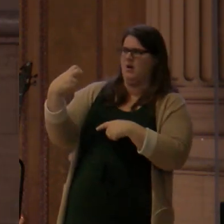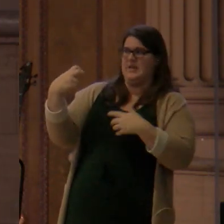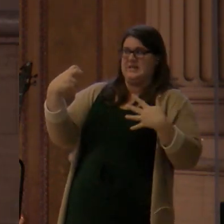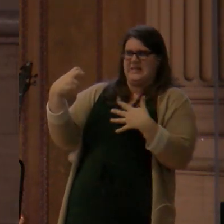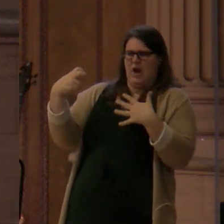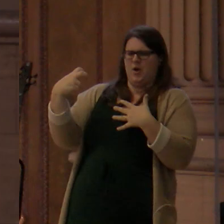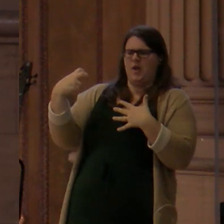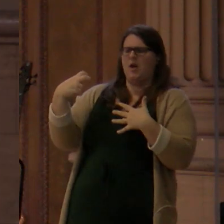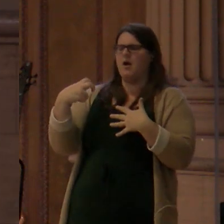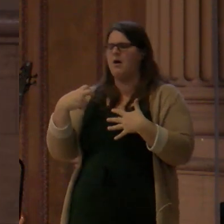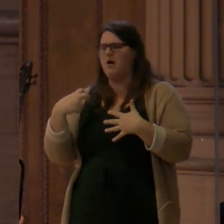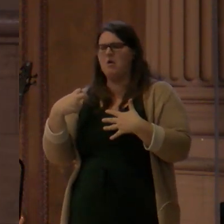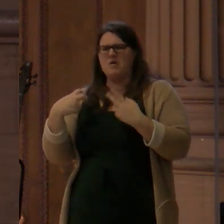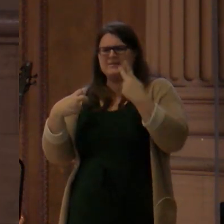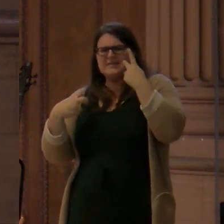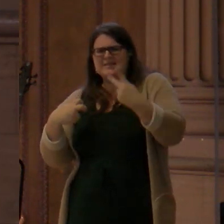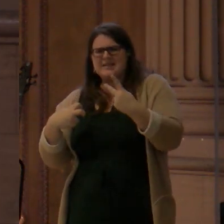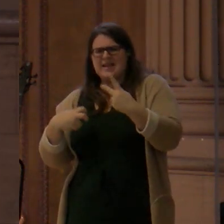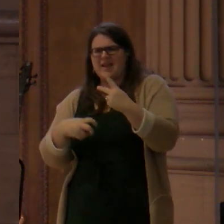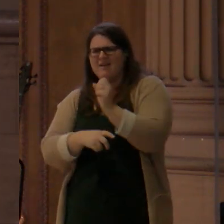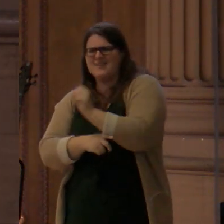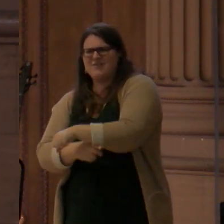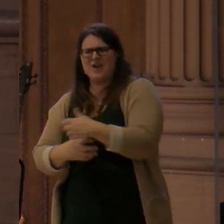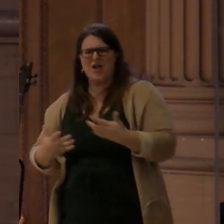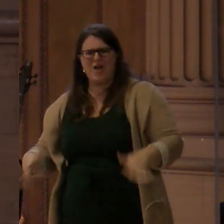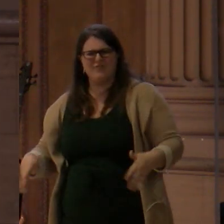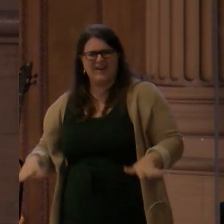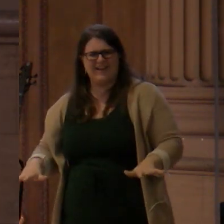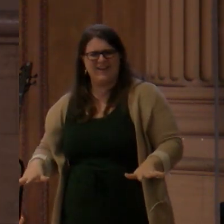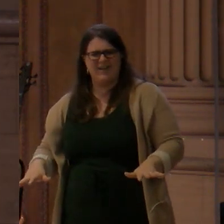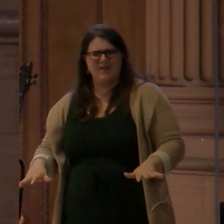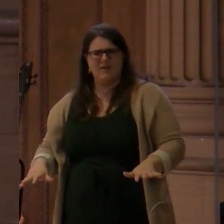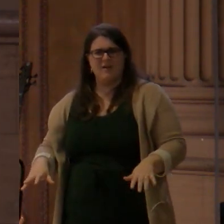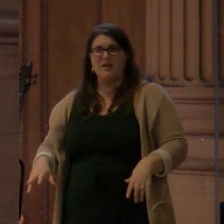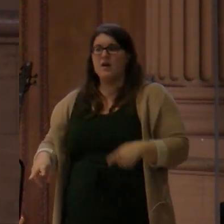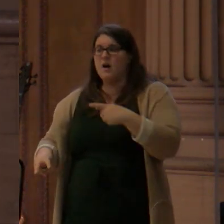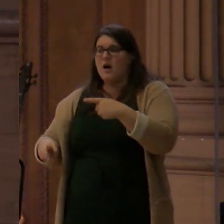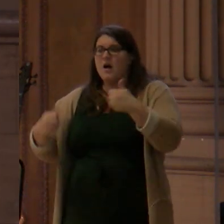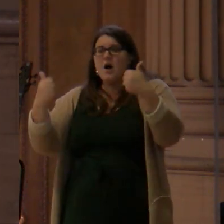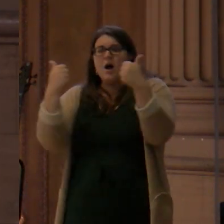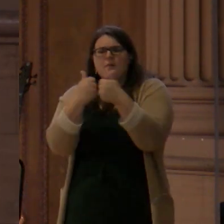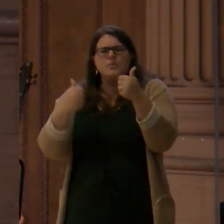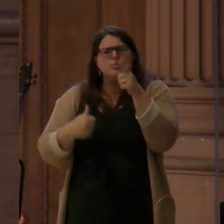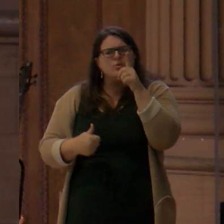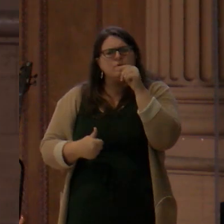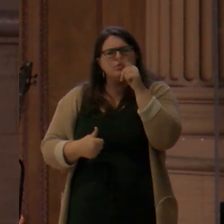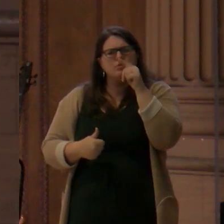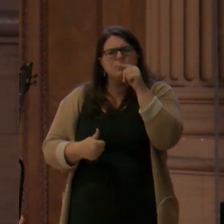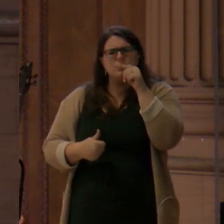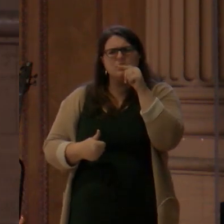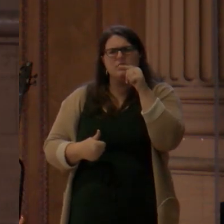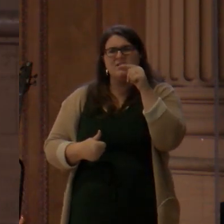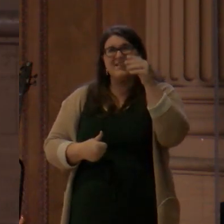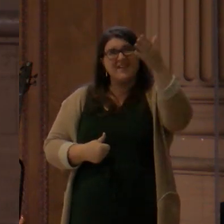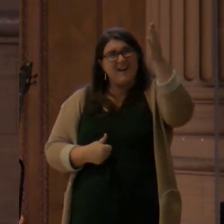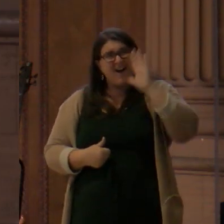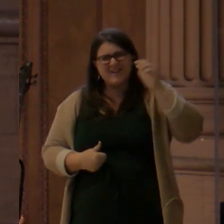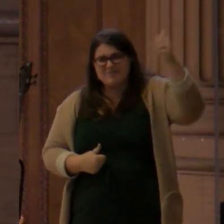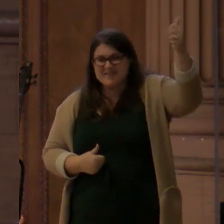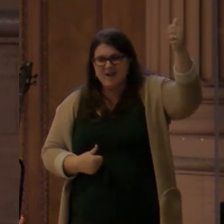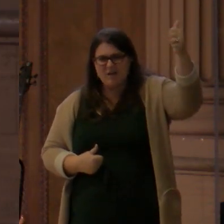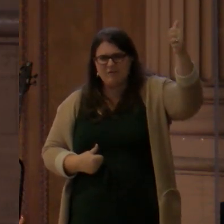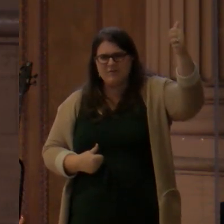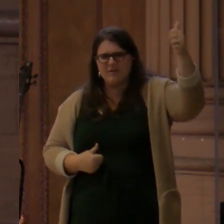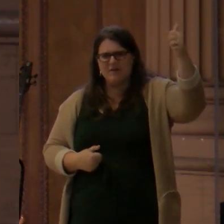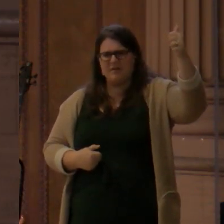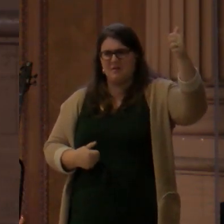against the oath of the Father, against the blood of the incarnate Son, against the eternal power and Godhead of the blessed spirit, all of which